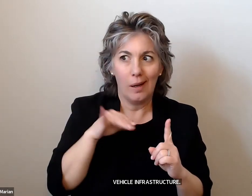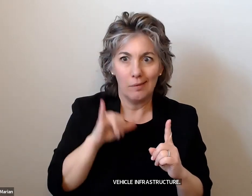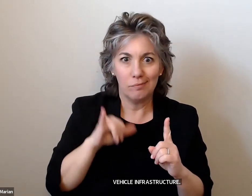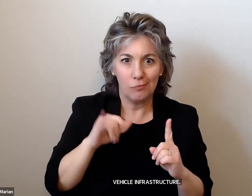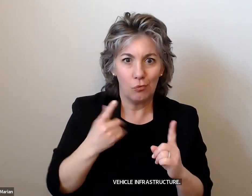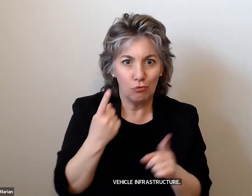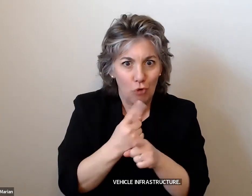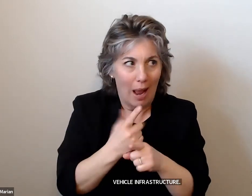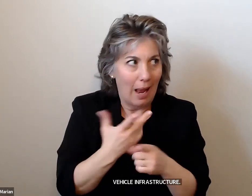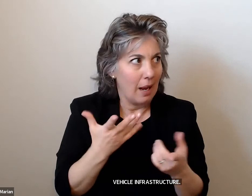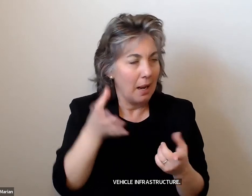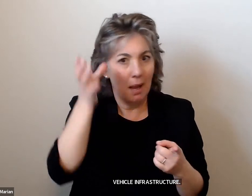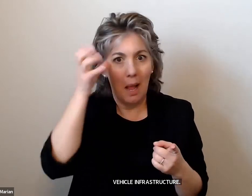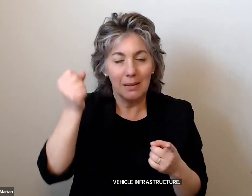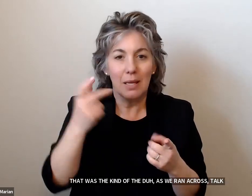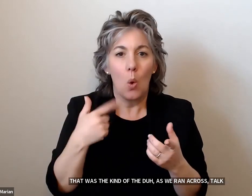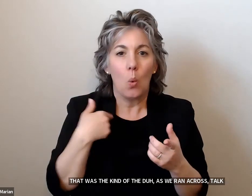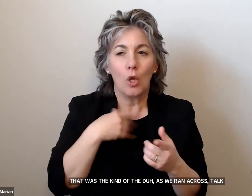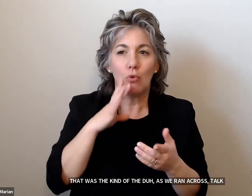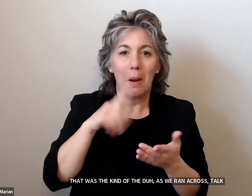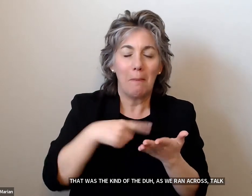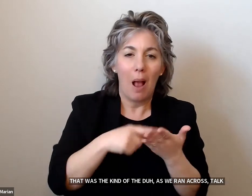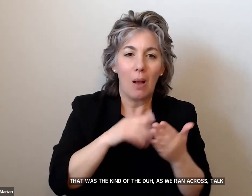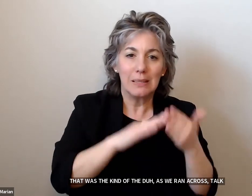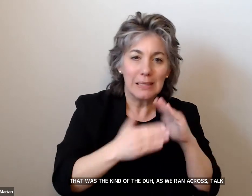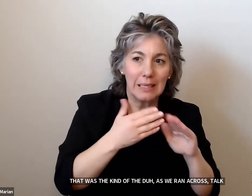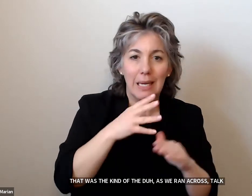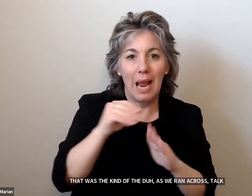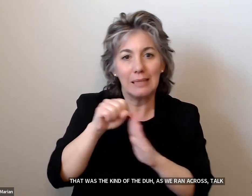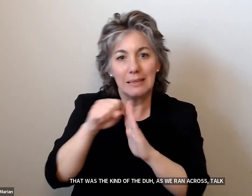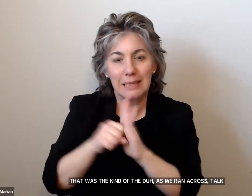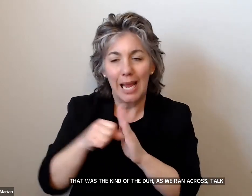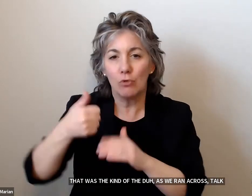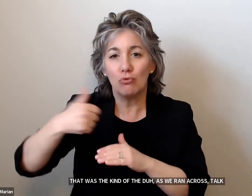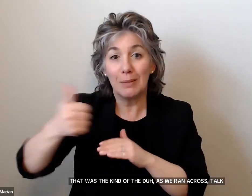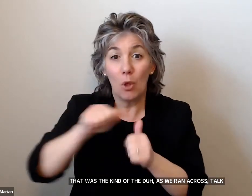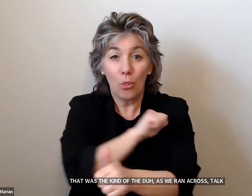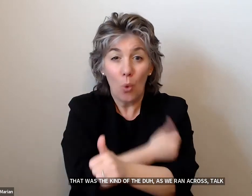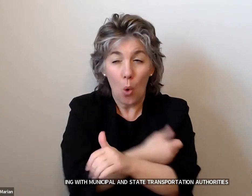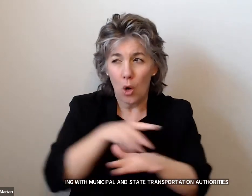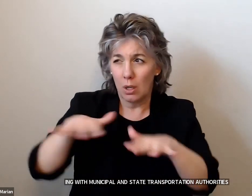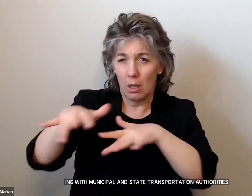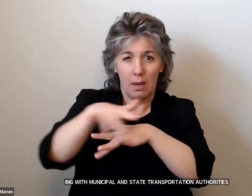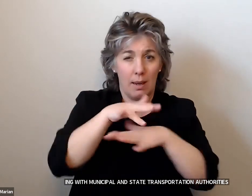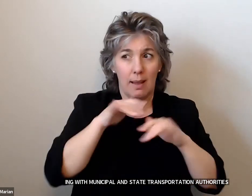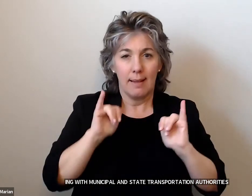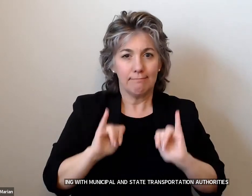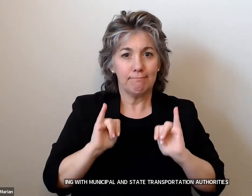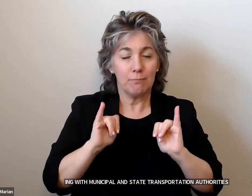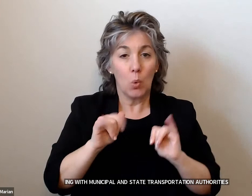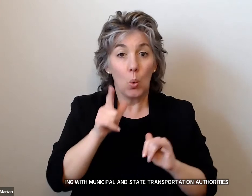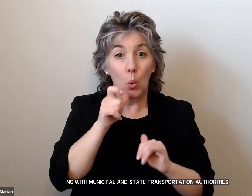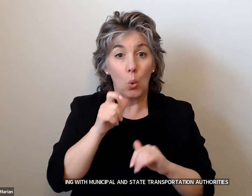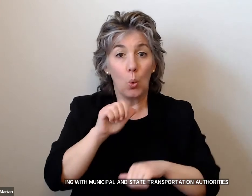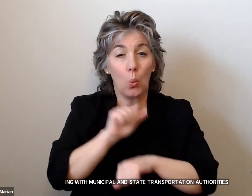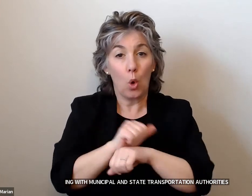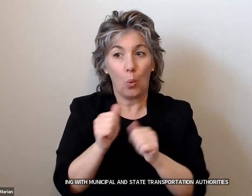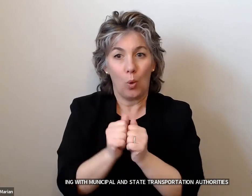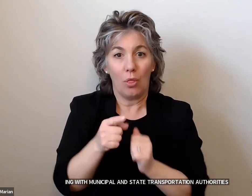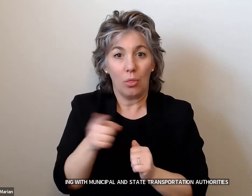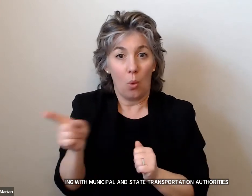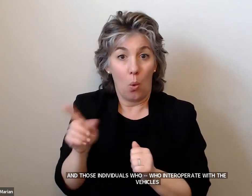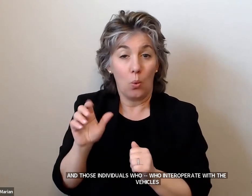talking with municipal and state transportation authorities and those individuals who interoperate with those vehicles.